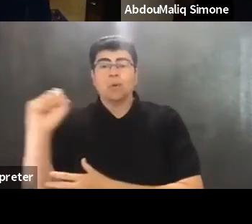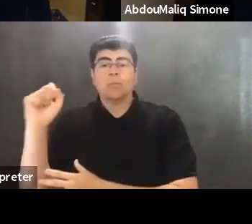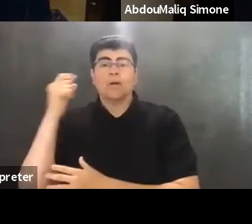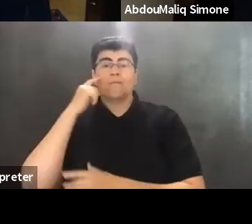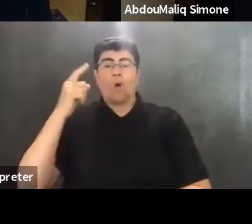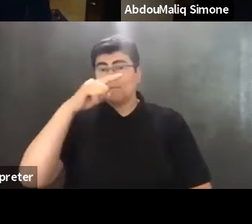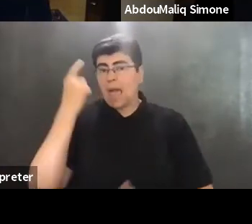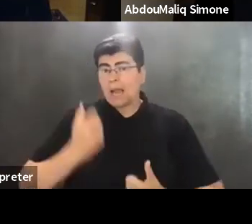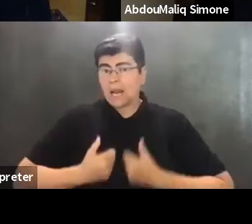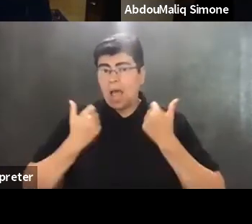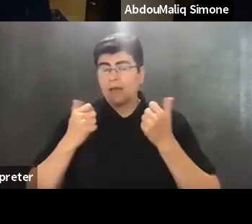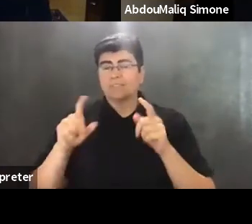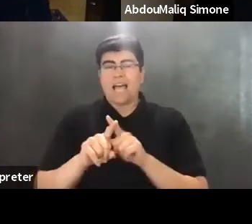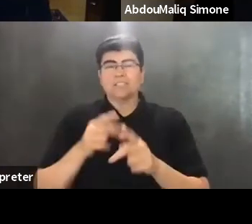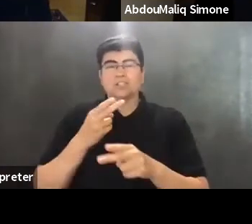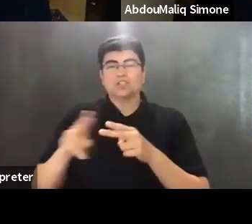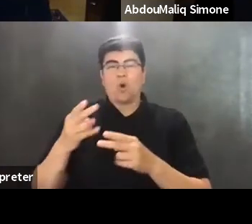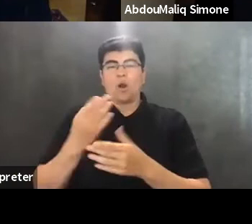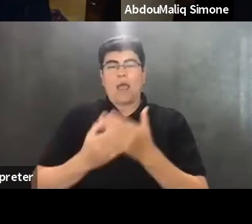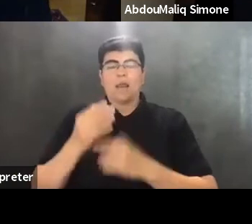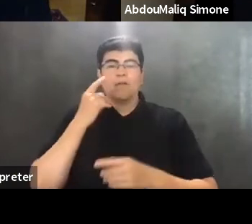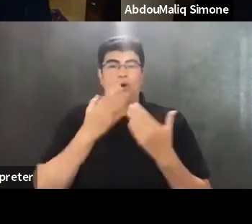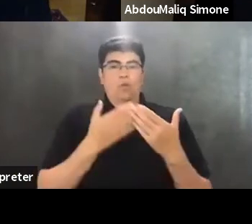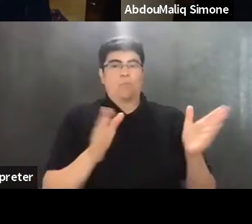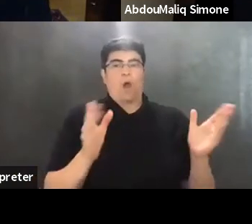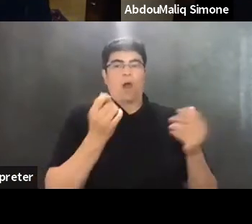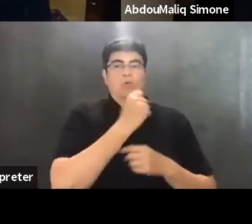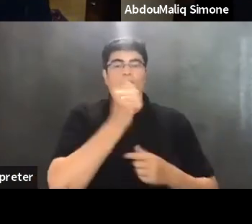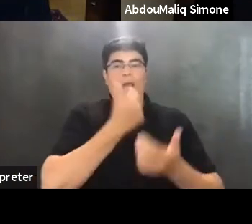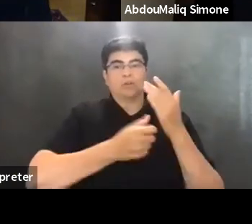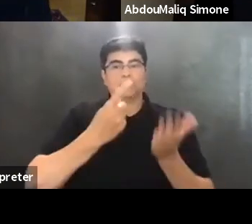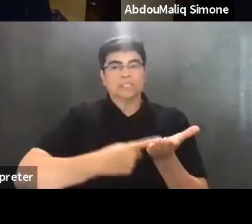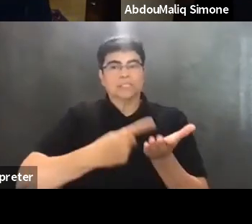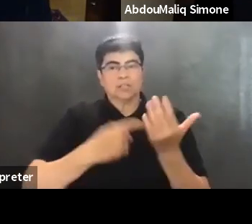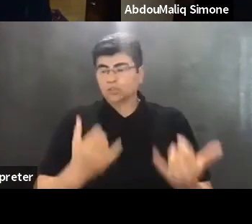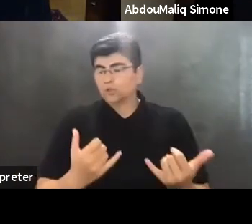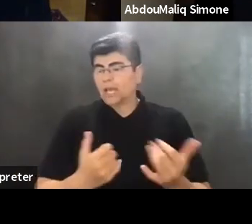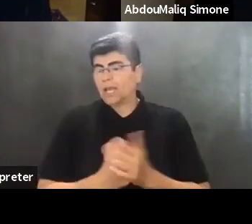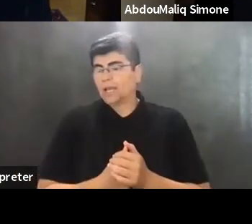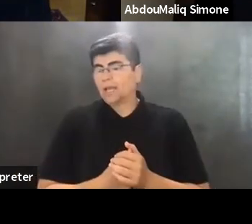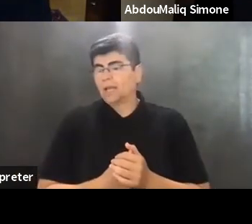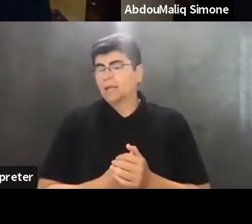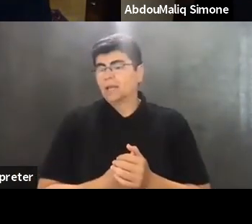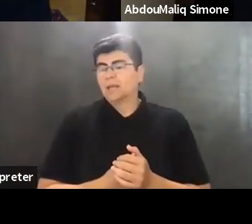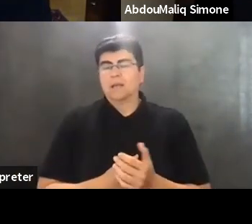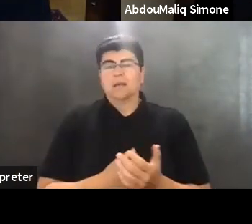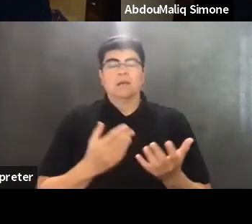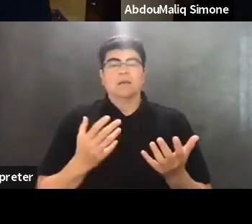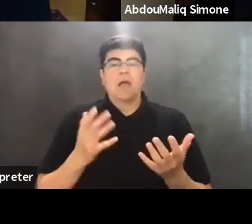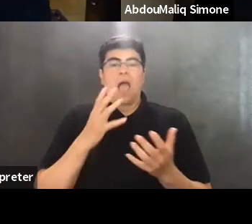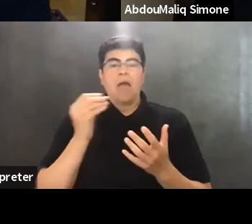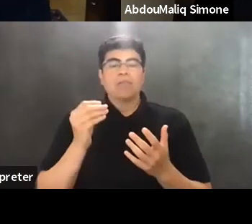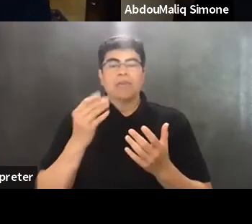lives as a shorthand for the broader movements under discussion today and the issues of exclusions,